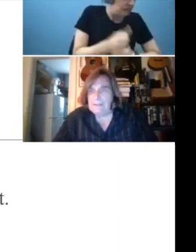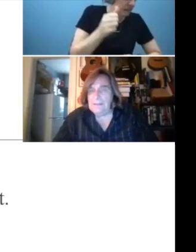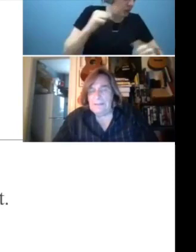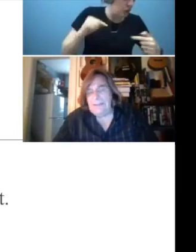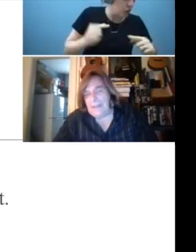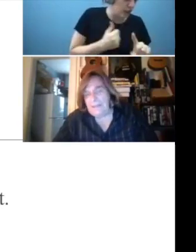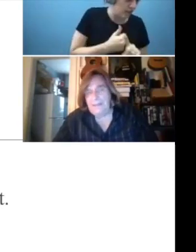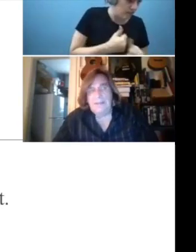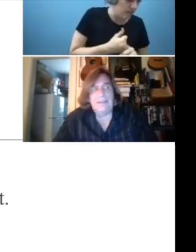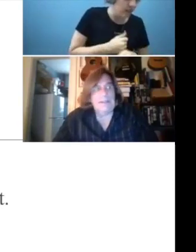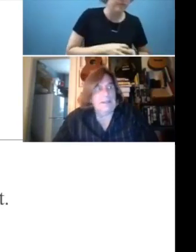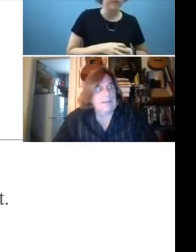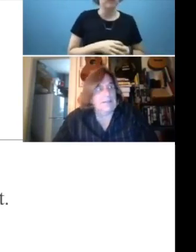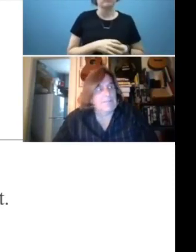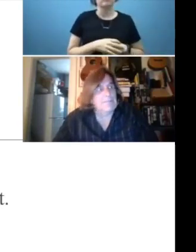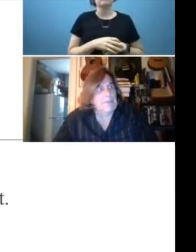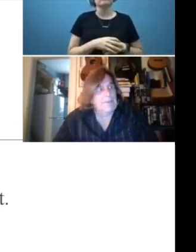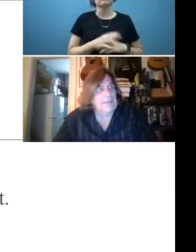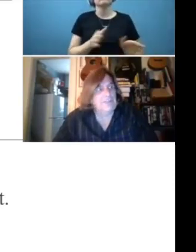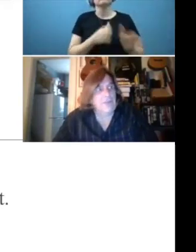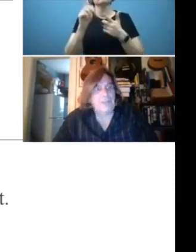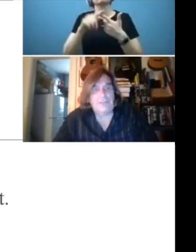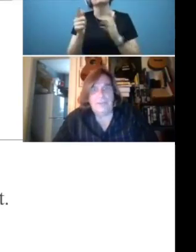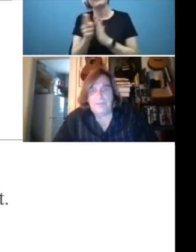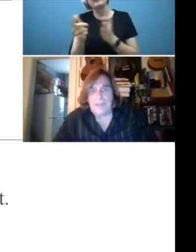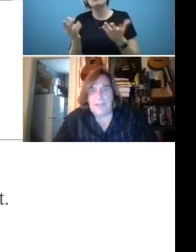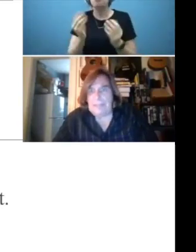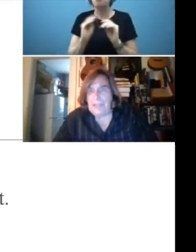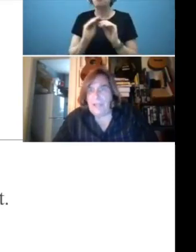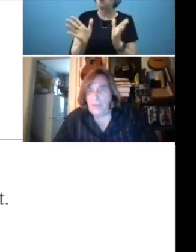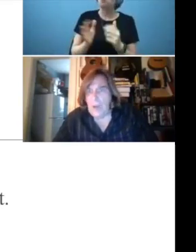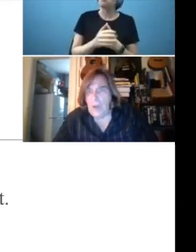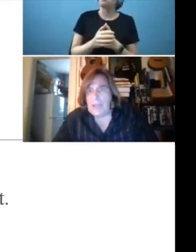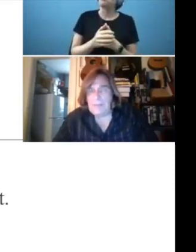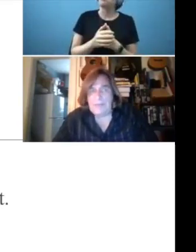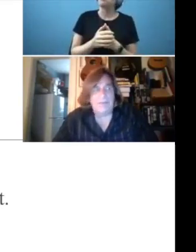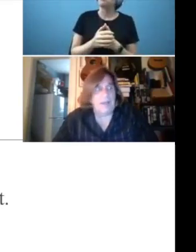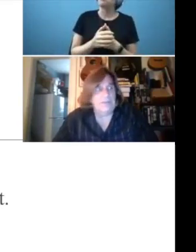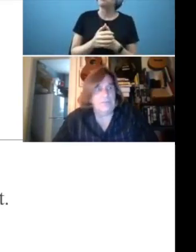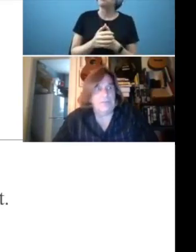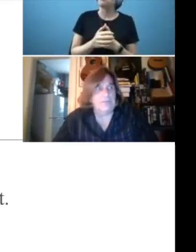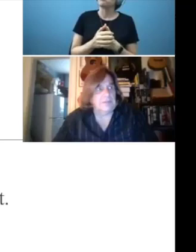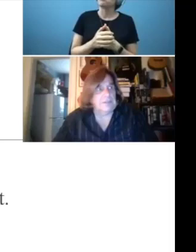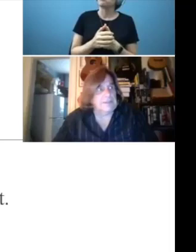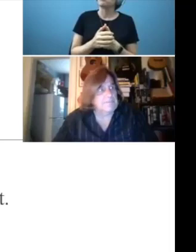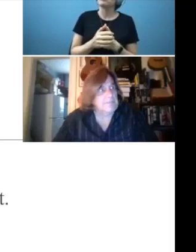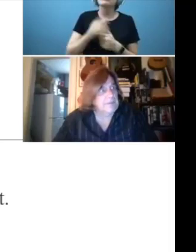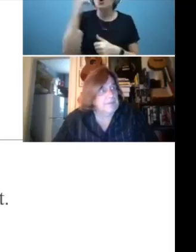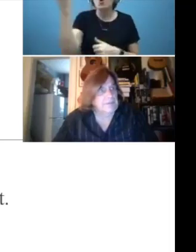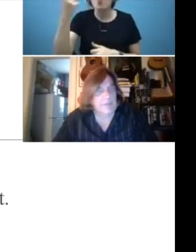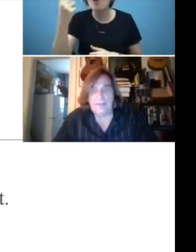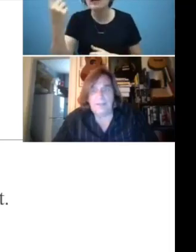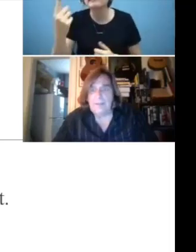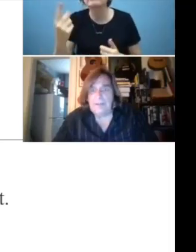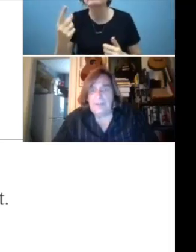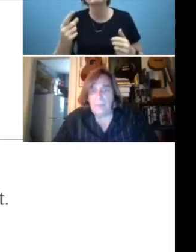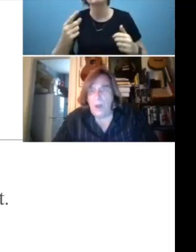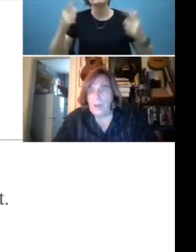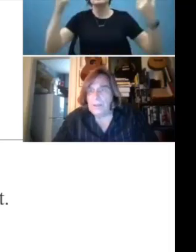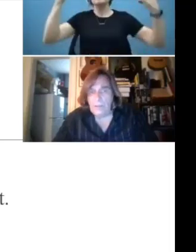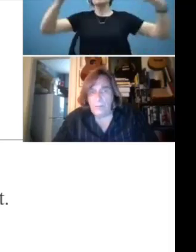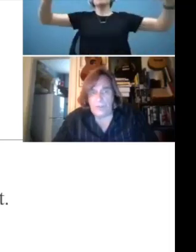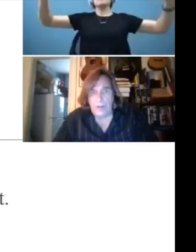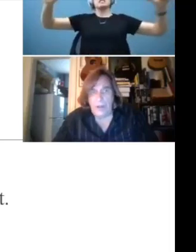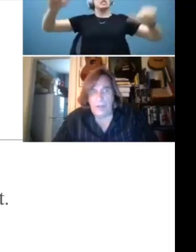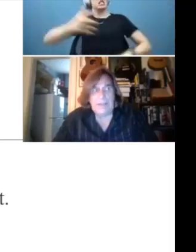Illegal, again, it's not just a big crime. It's not just stealing somebody's